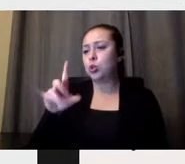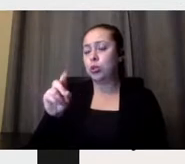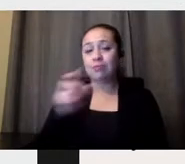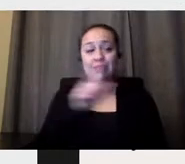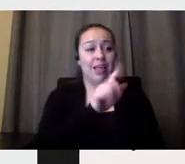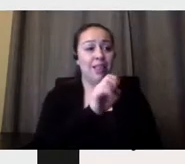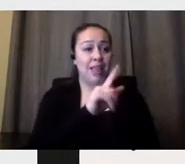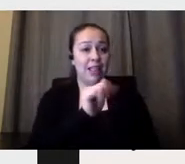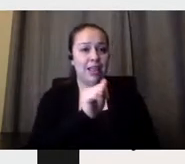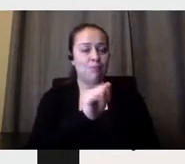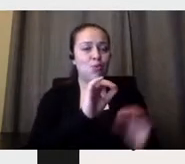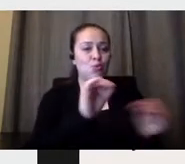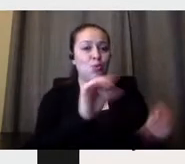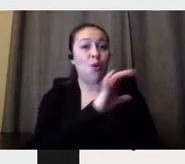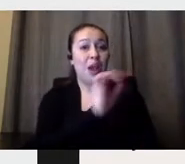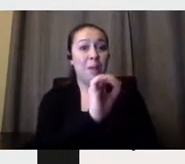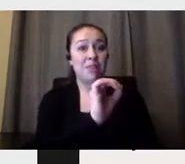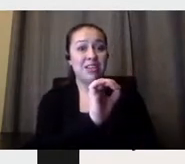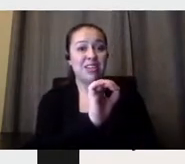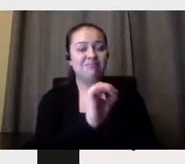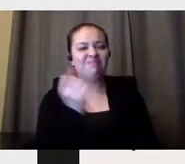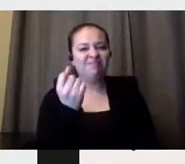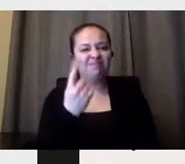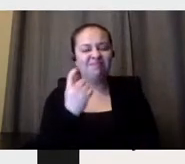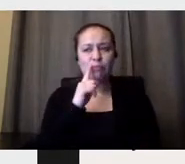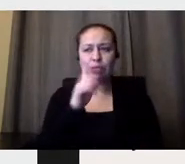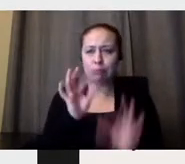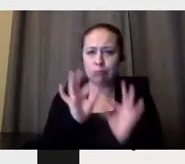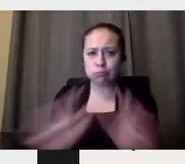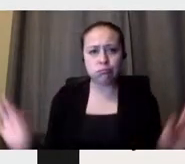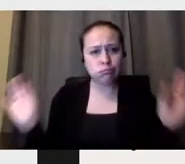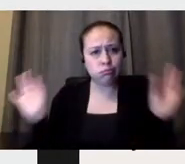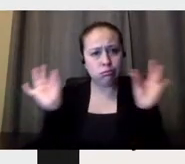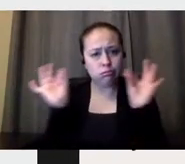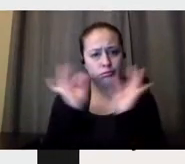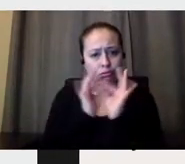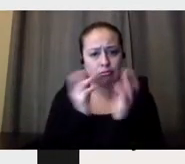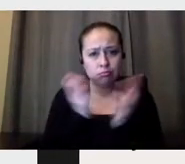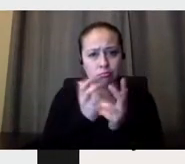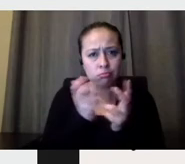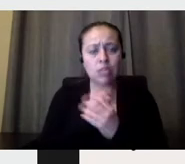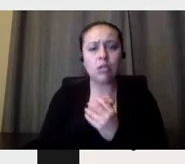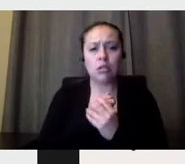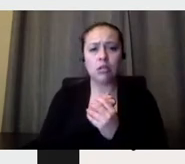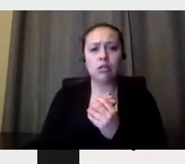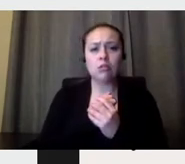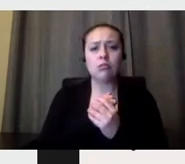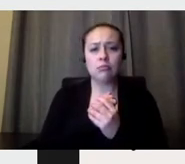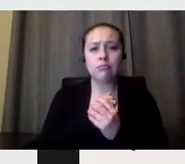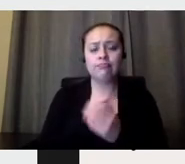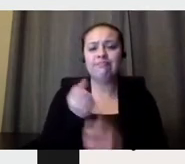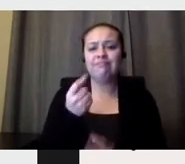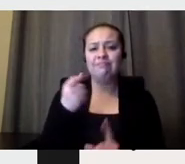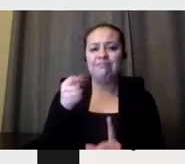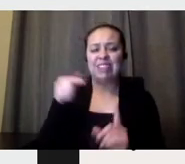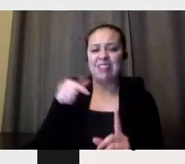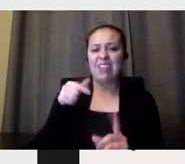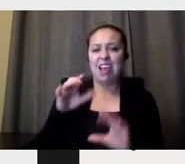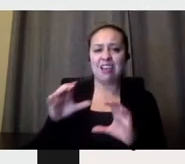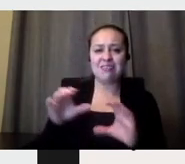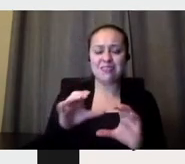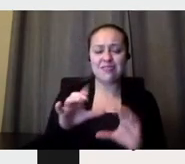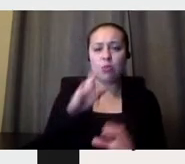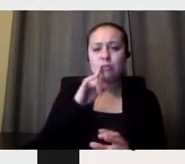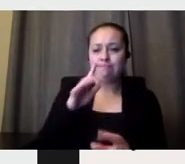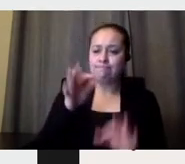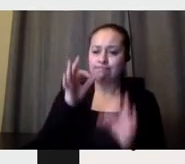no company. This was vital and should be mentioned because its activity defined the modern